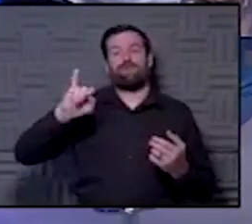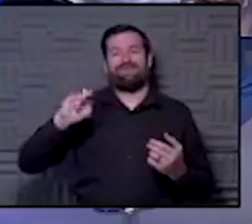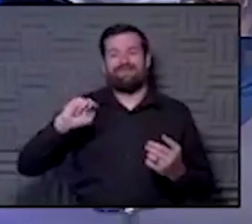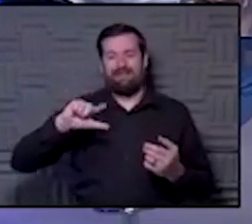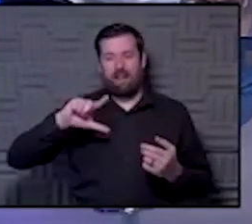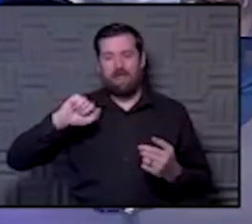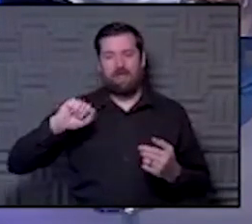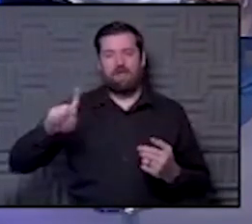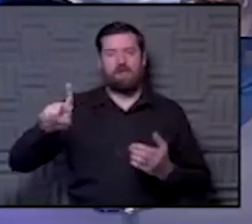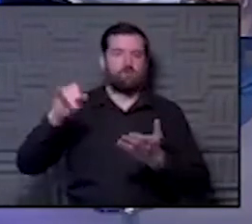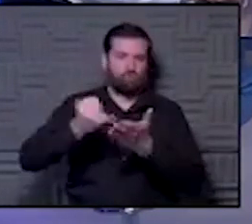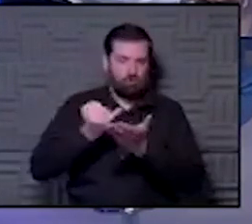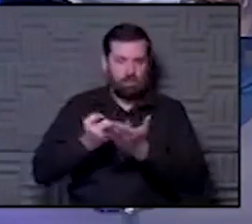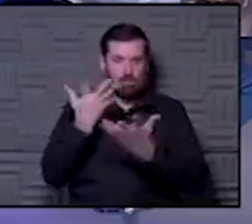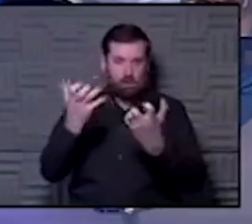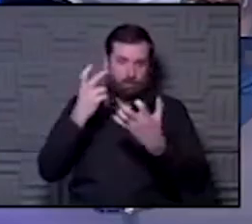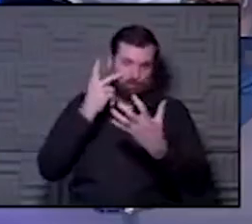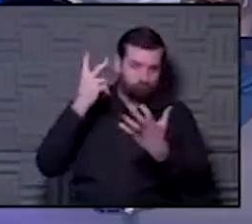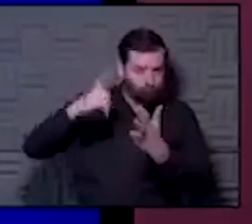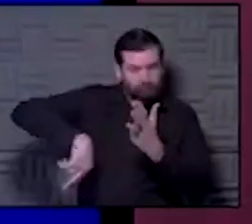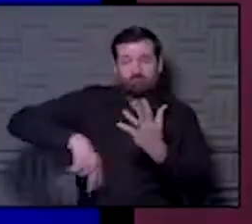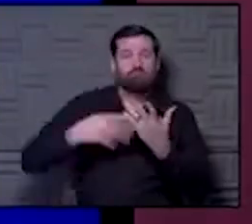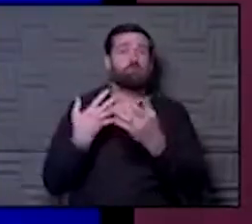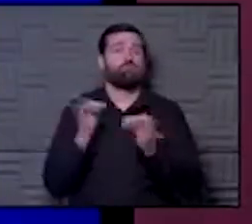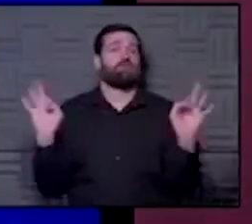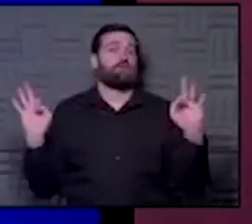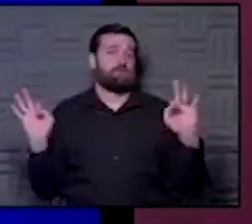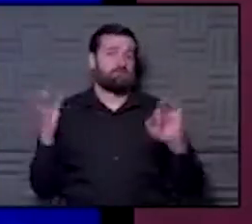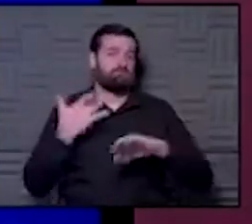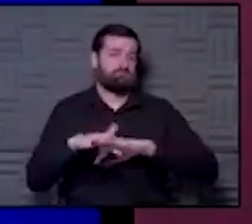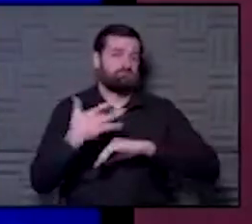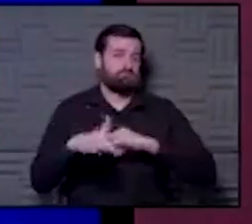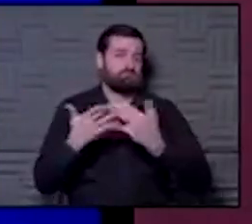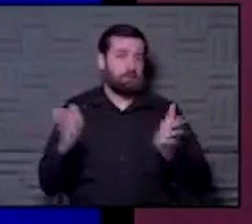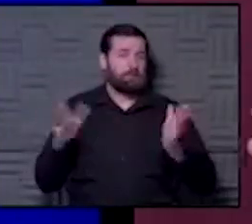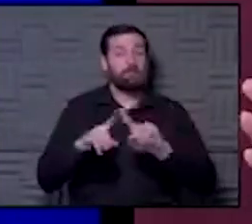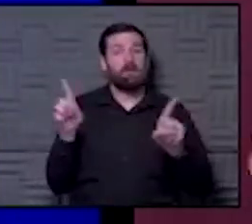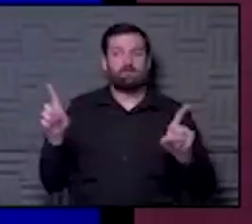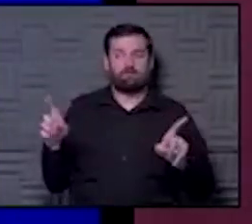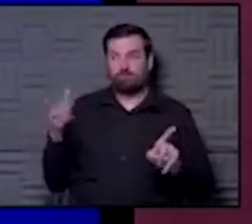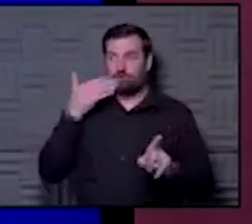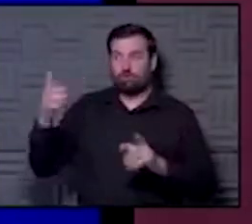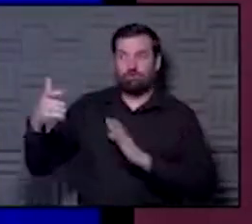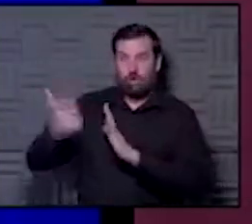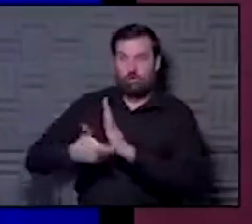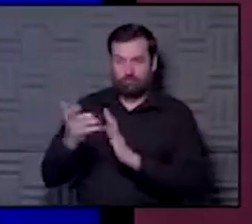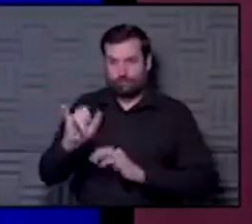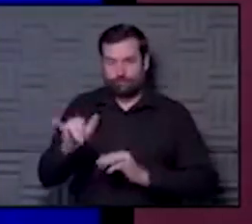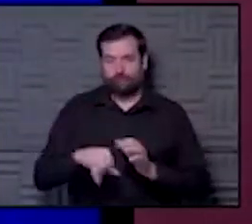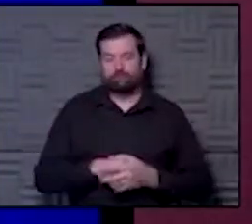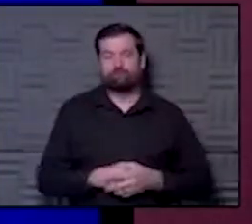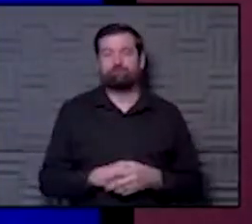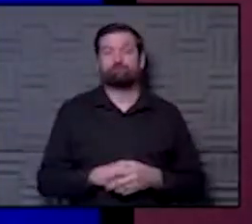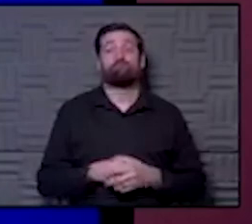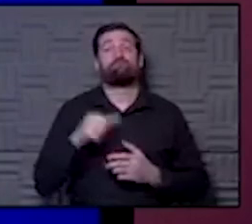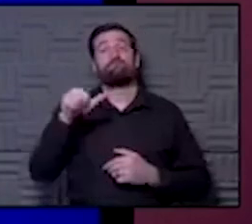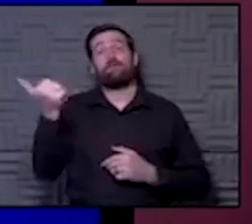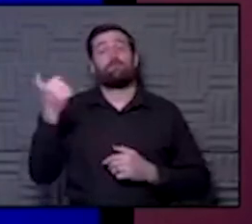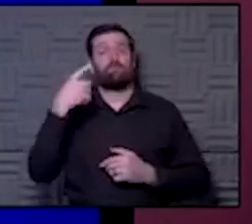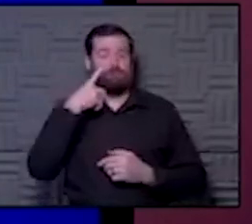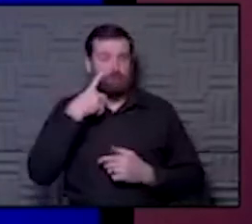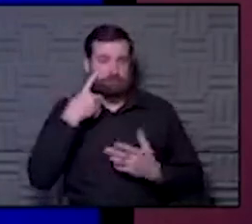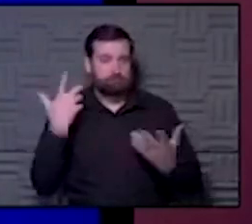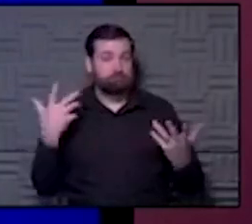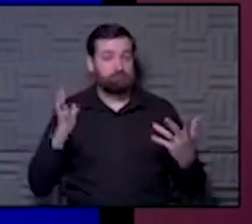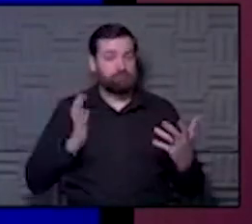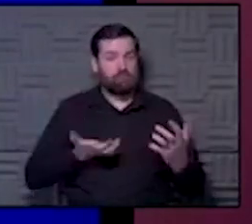say, if anybody really wanted to go see it, you can, it's free and open to the public. But the, and a good article to read, but the other thought is right